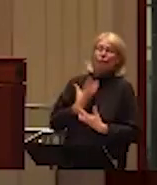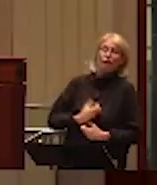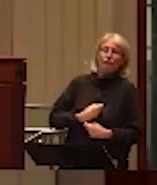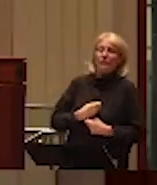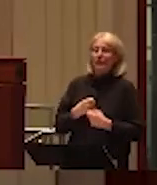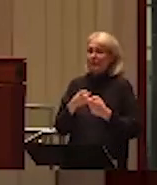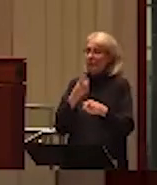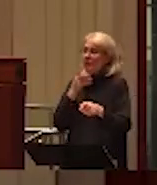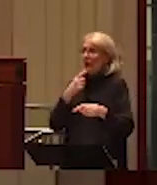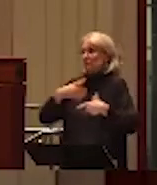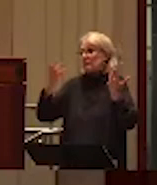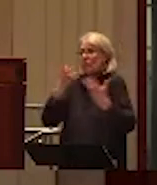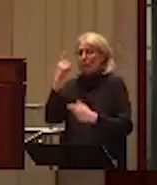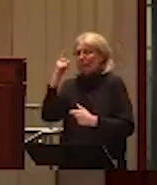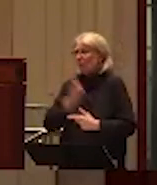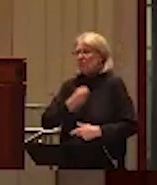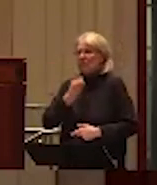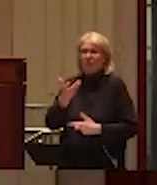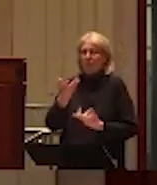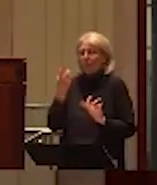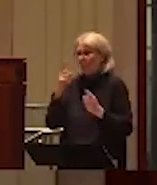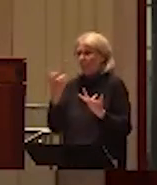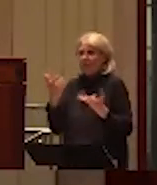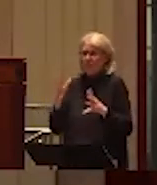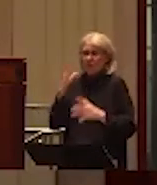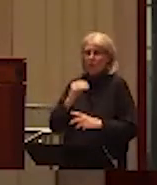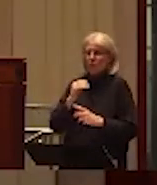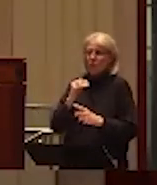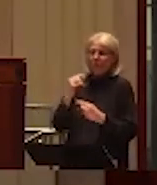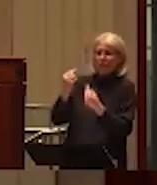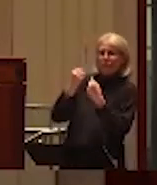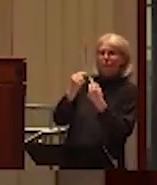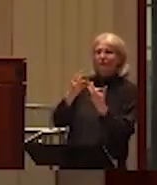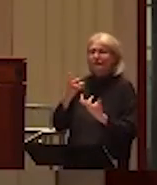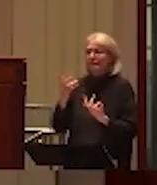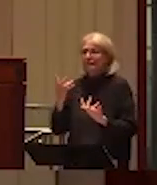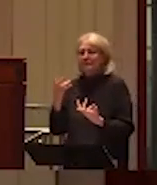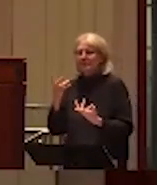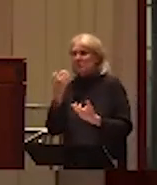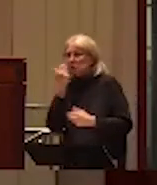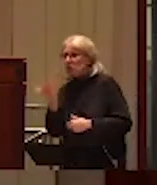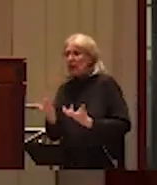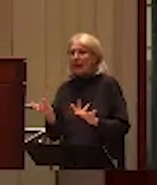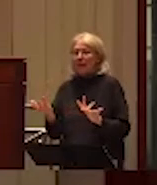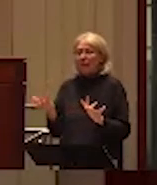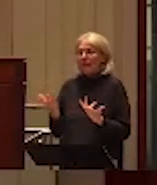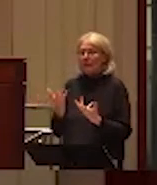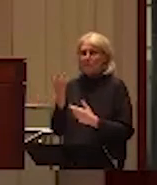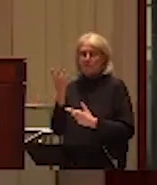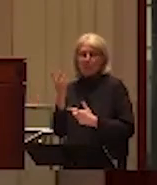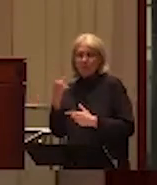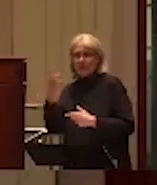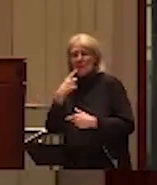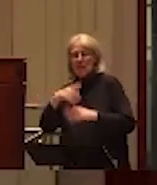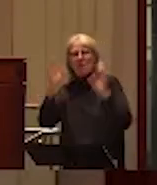I'm not telling anybody, you know, because I've been shamed or I've been told what to do to cause it or just suck it up,